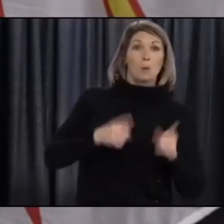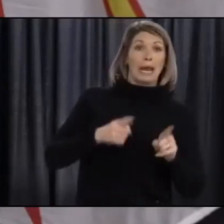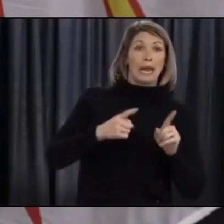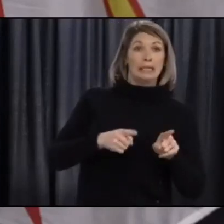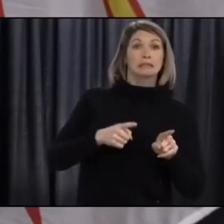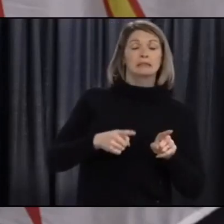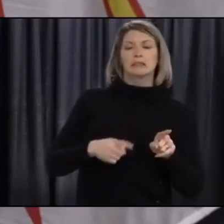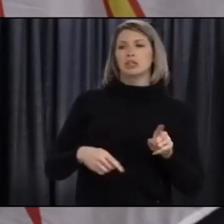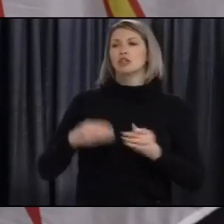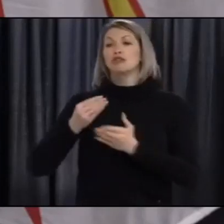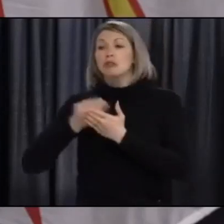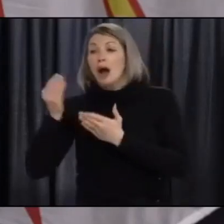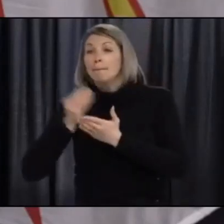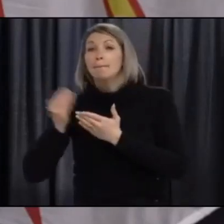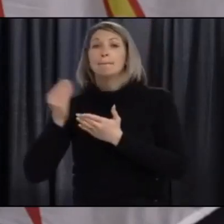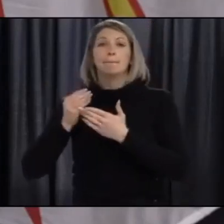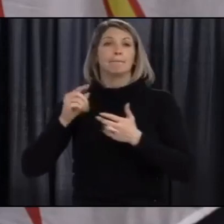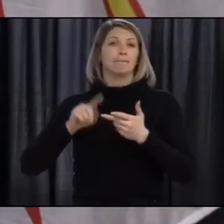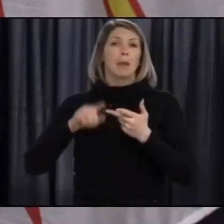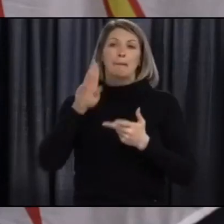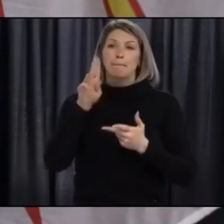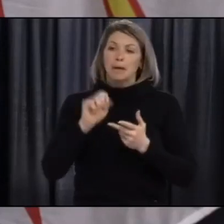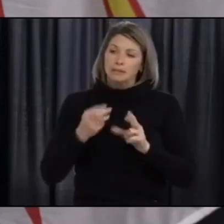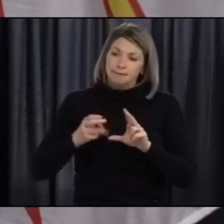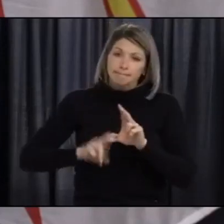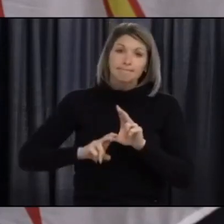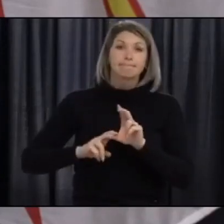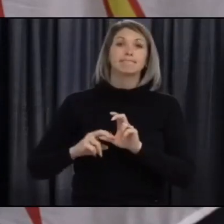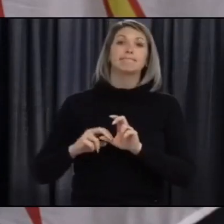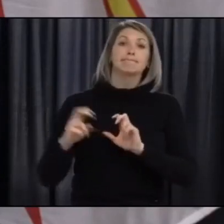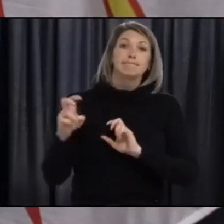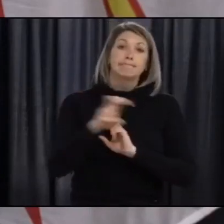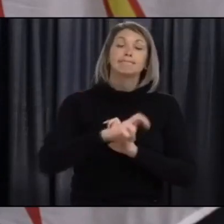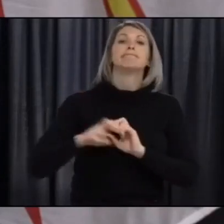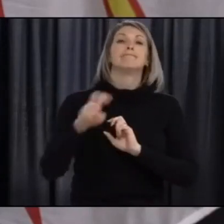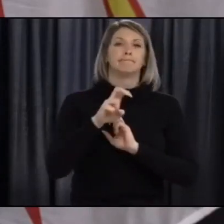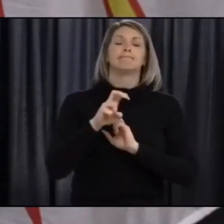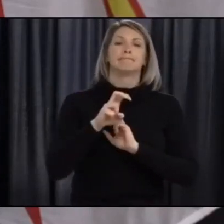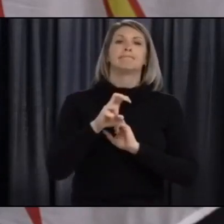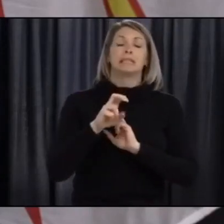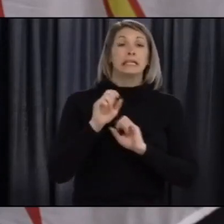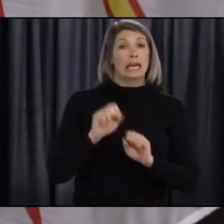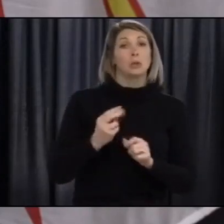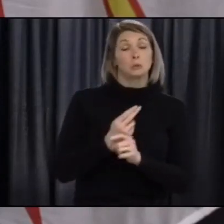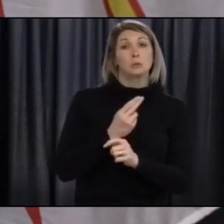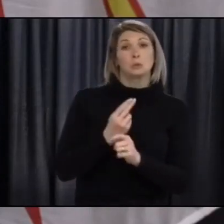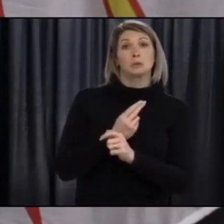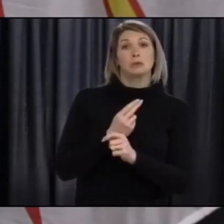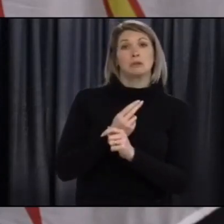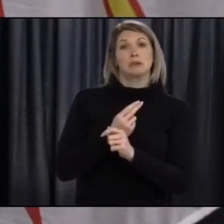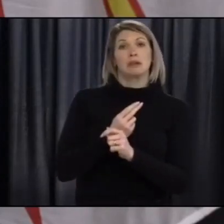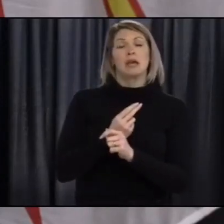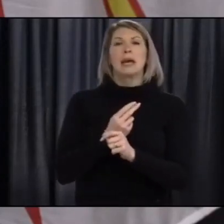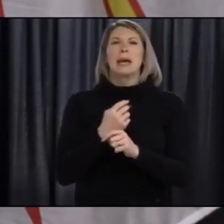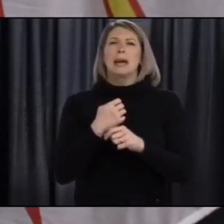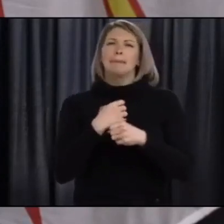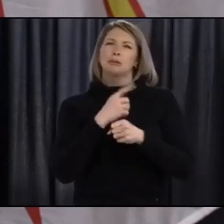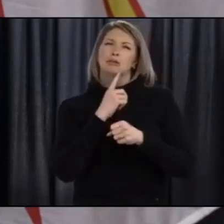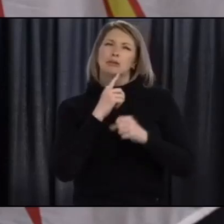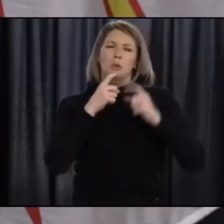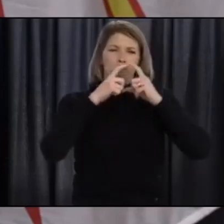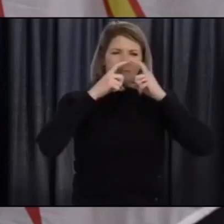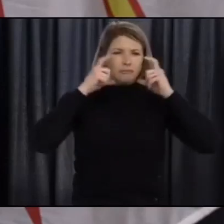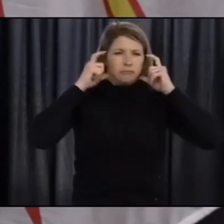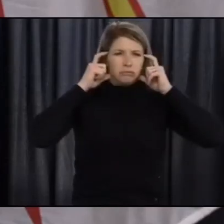public transit. If you do wear a mask ensure it is well fitted without any gaps and avoid adjusting it often or